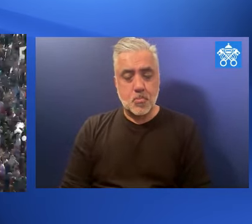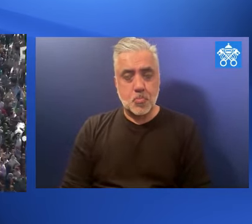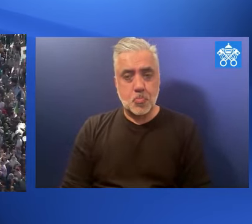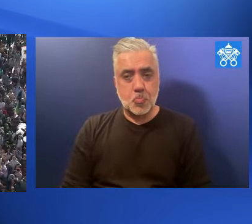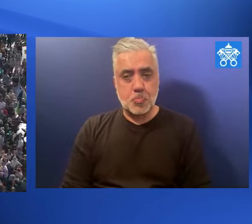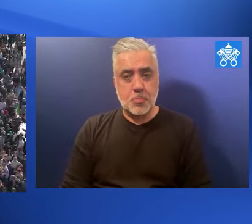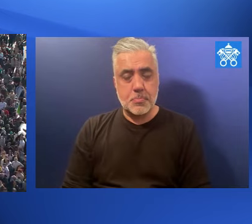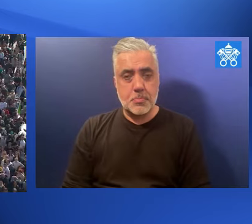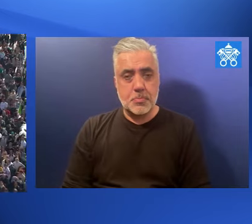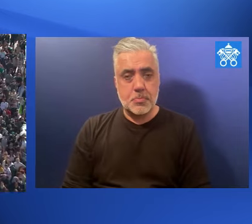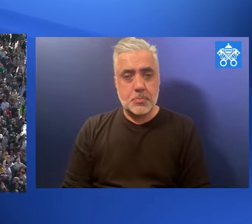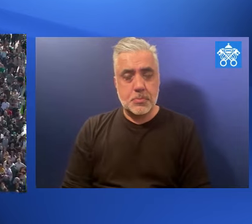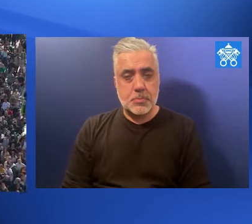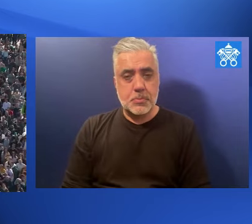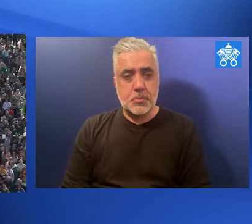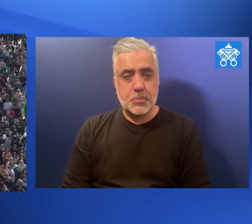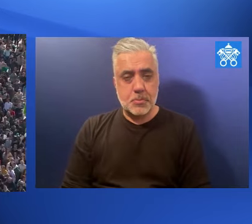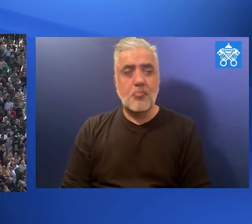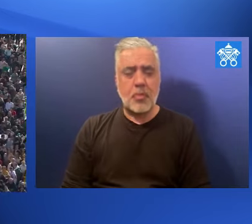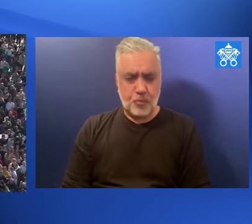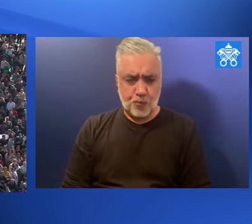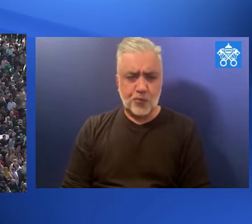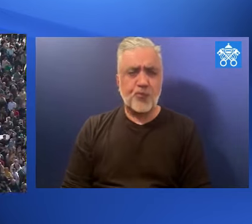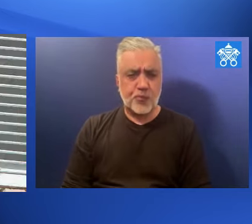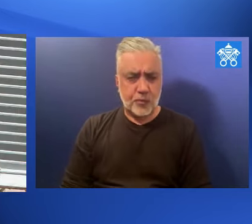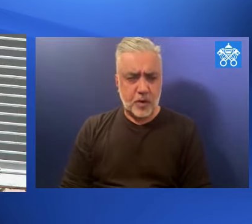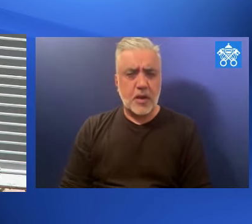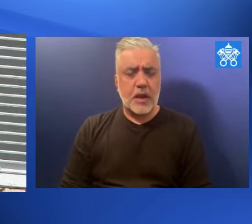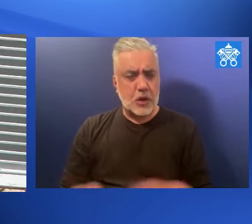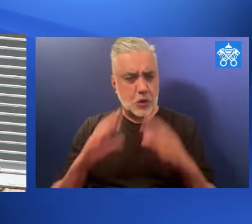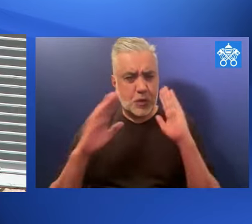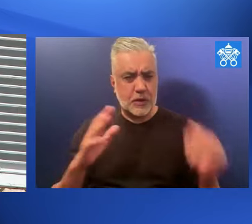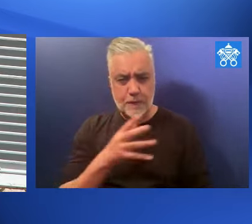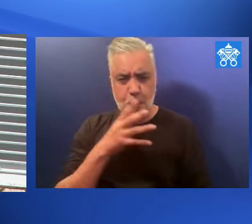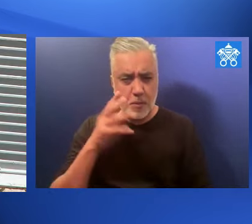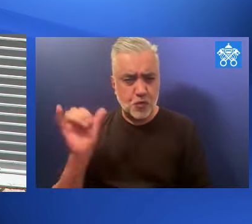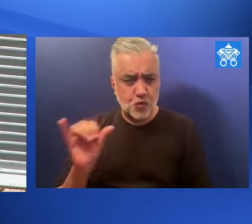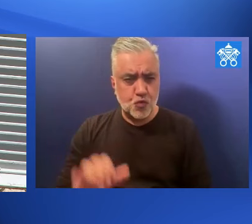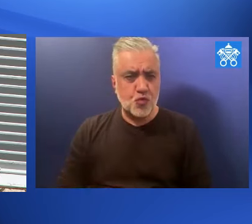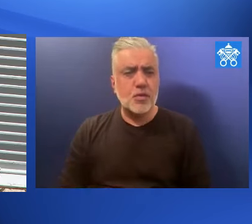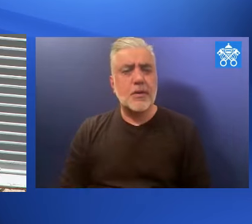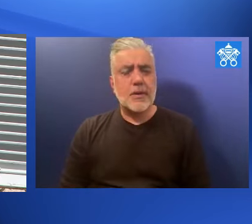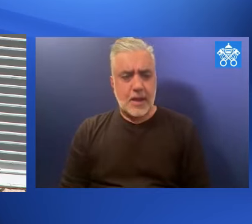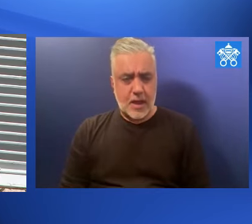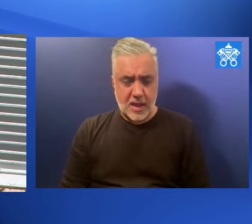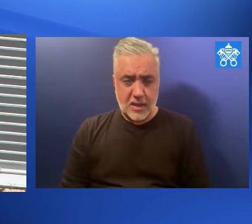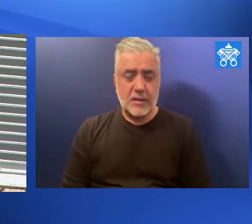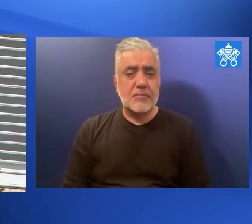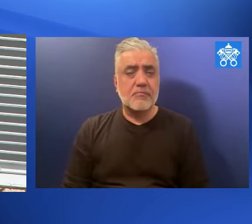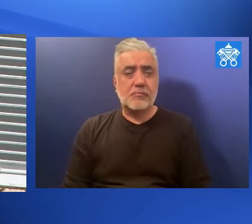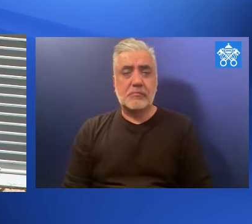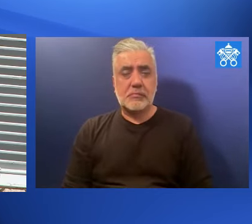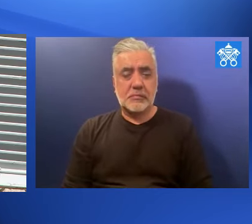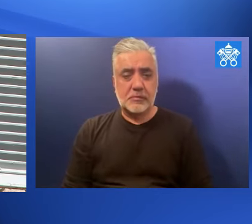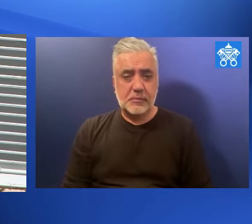and from the servants of the world, and I greet all of the farmers